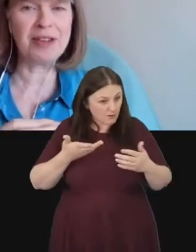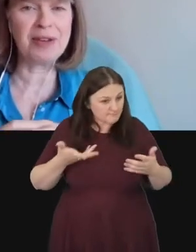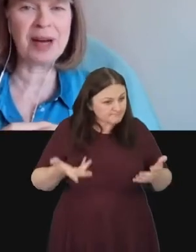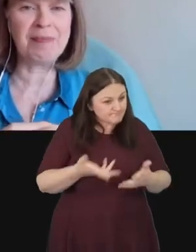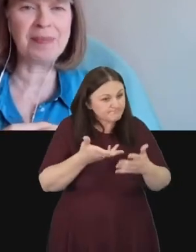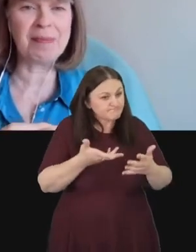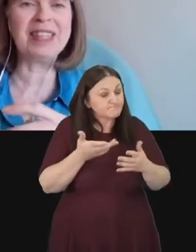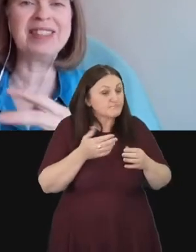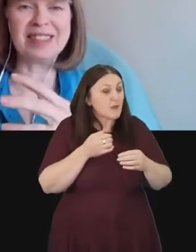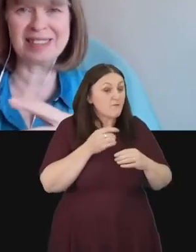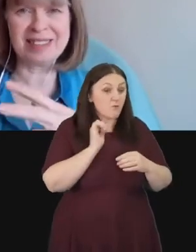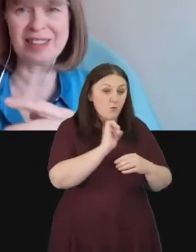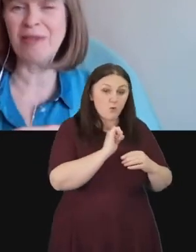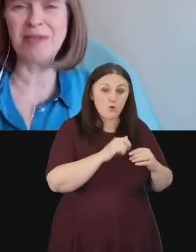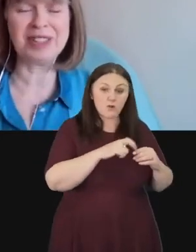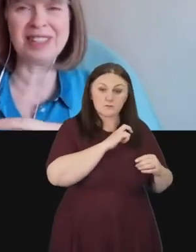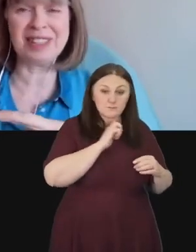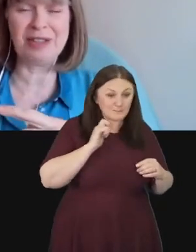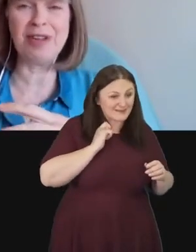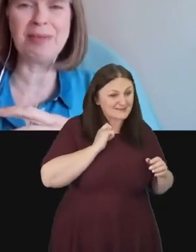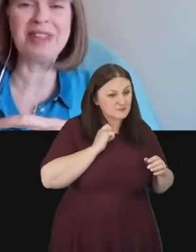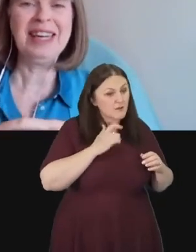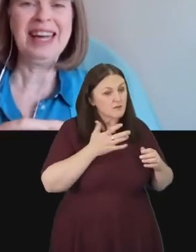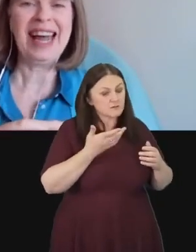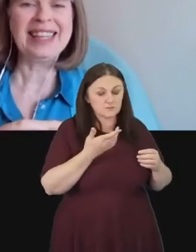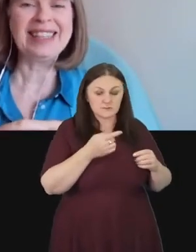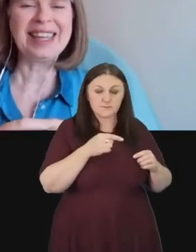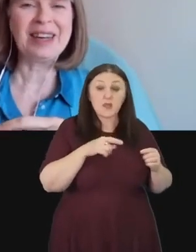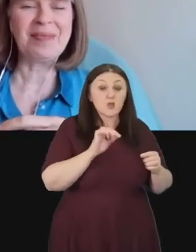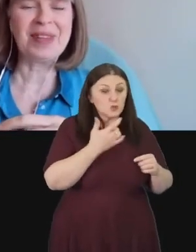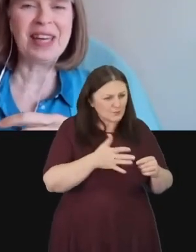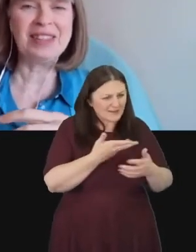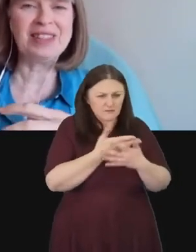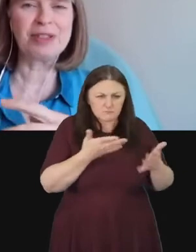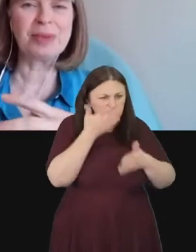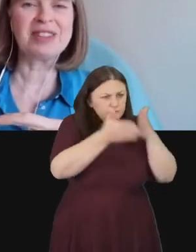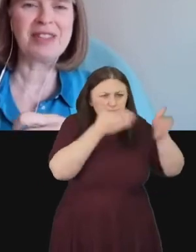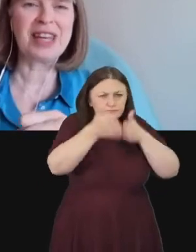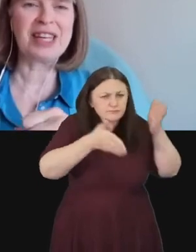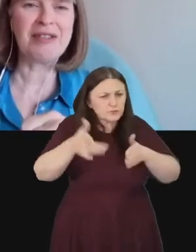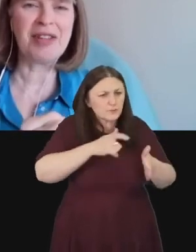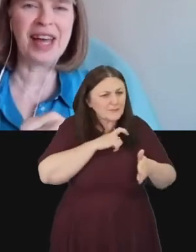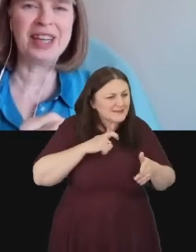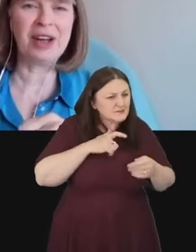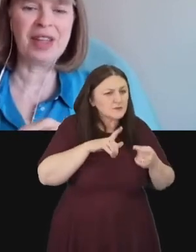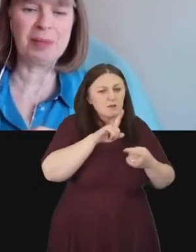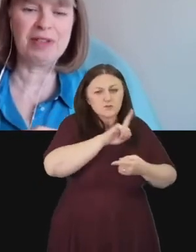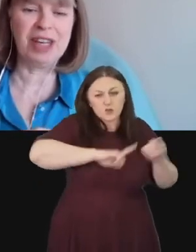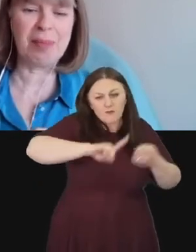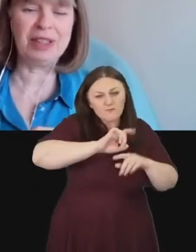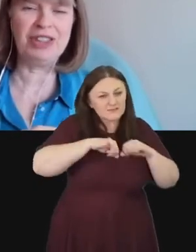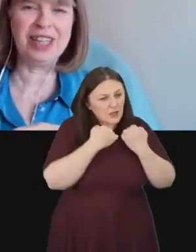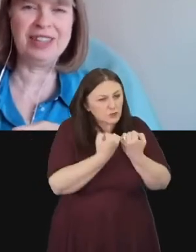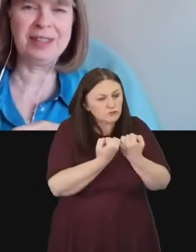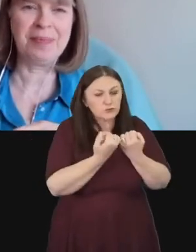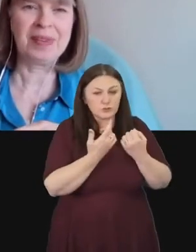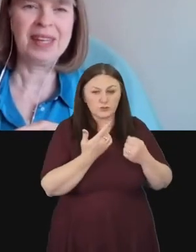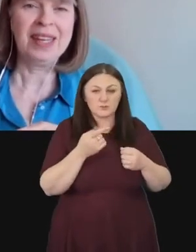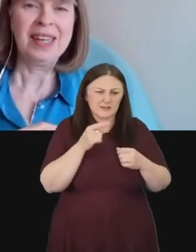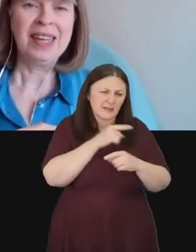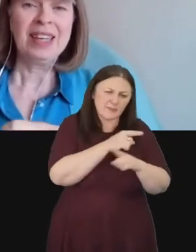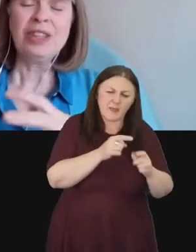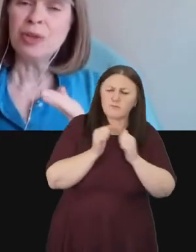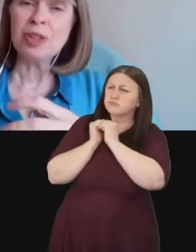to quite a few ministers' conferences and groups and I just want to say thank you for that. I know that's been really appreciated.